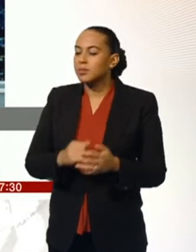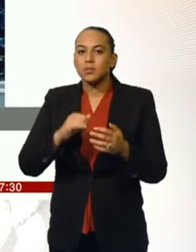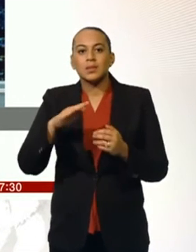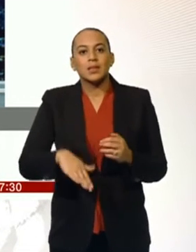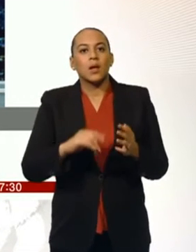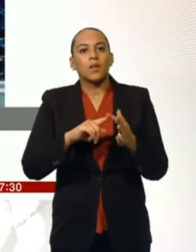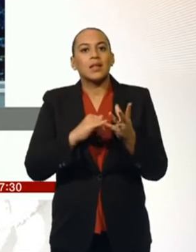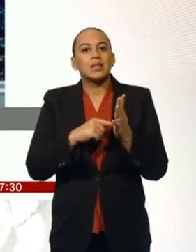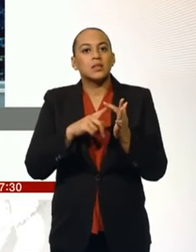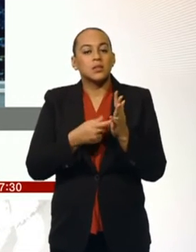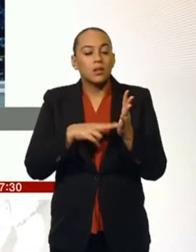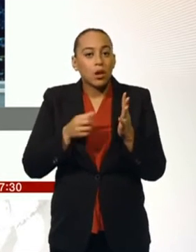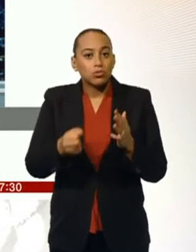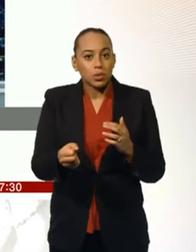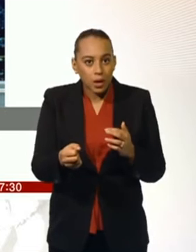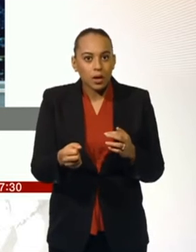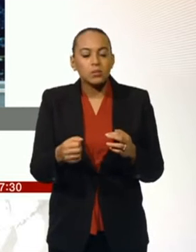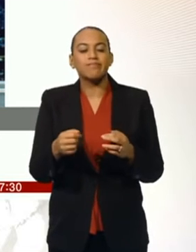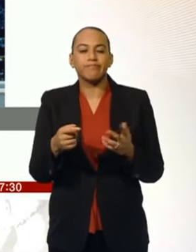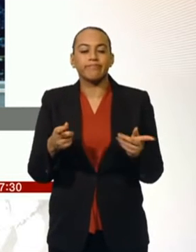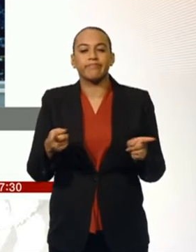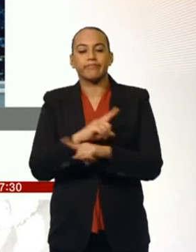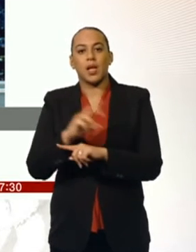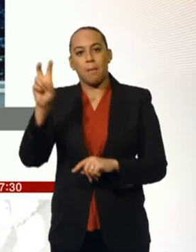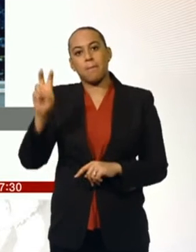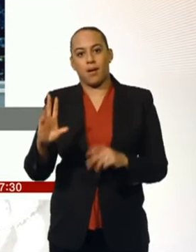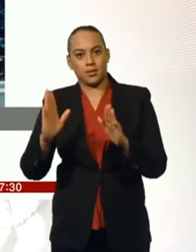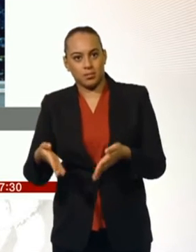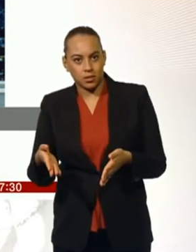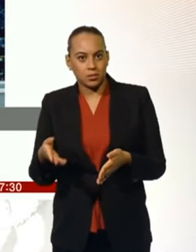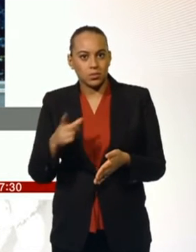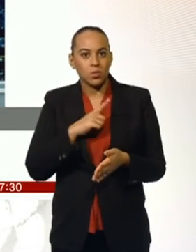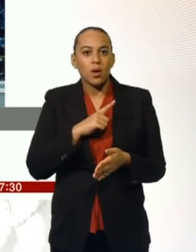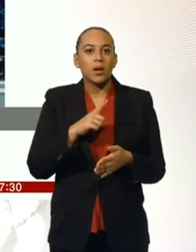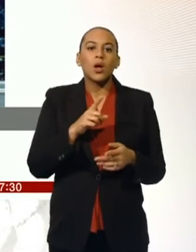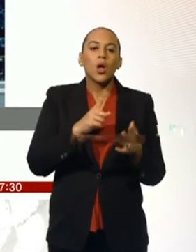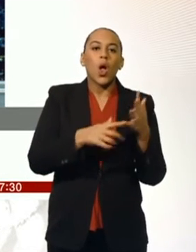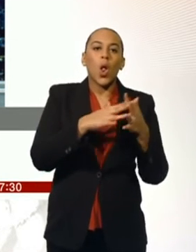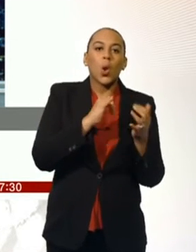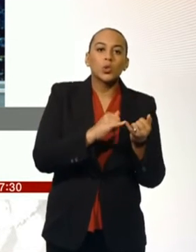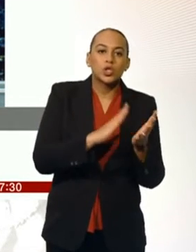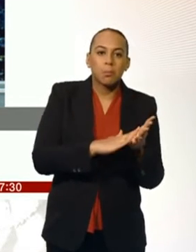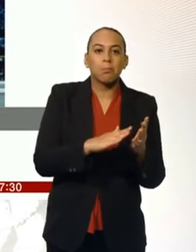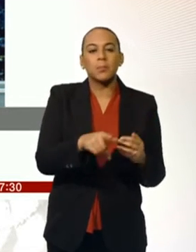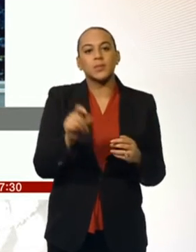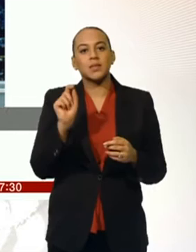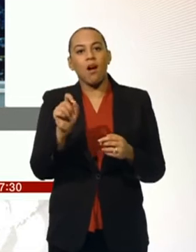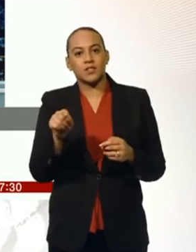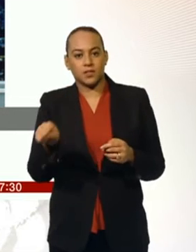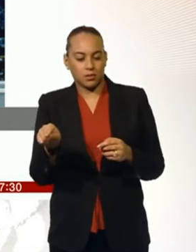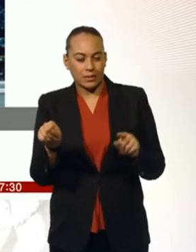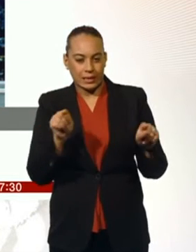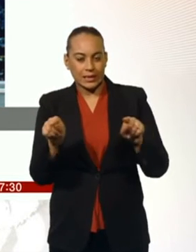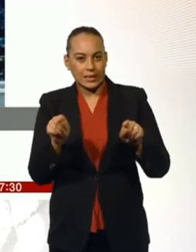still running a replacement bus service between Lewisham and Dartford via Bexley Heath. That's following the landslips this week, although Barnhurst Station